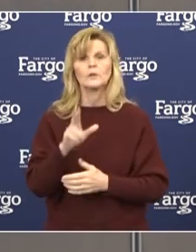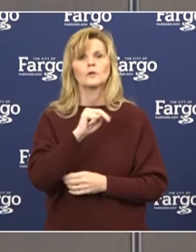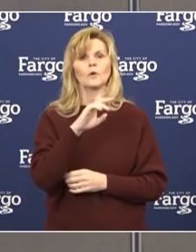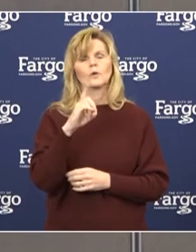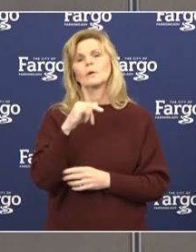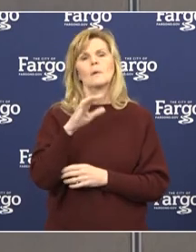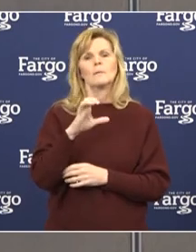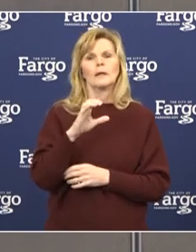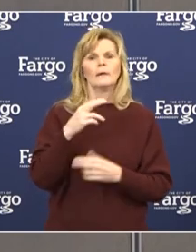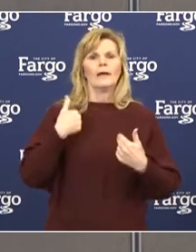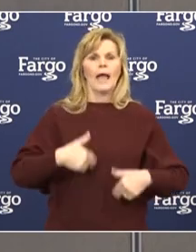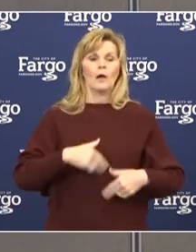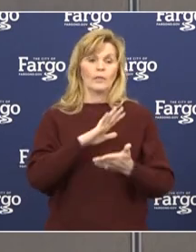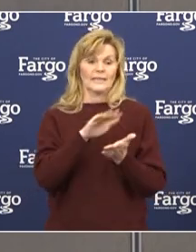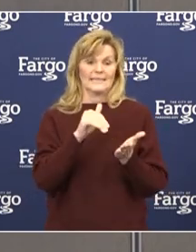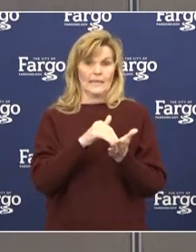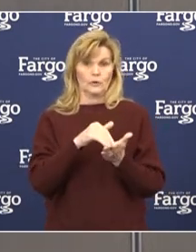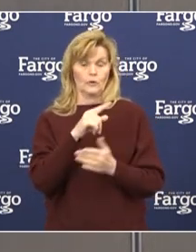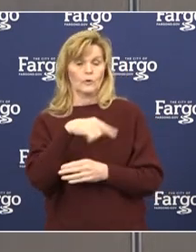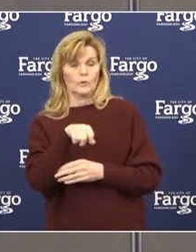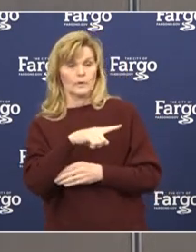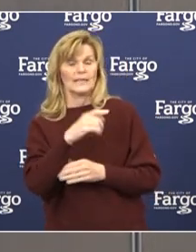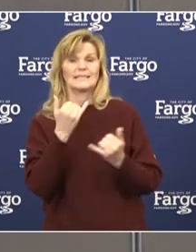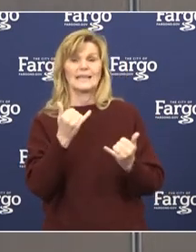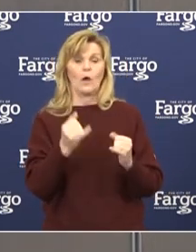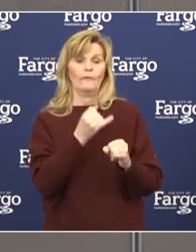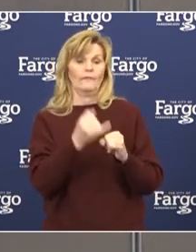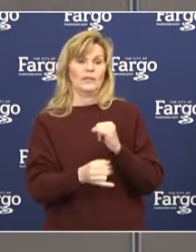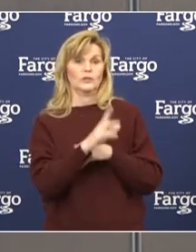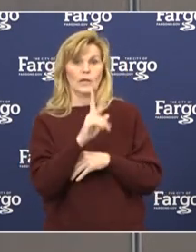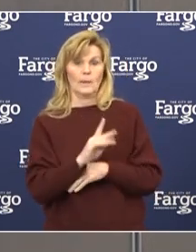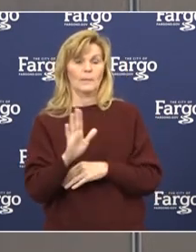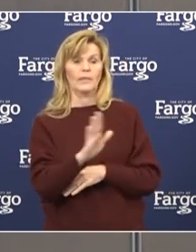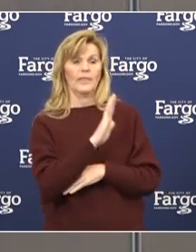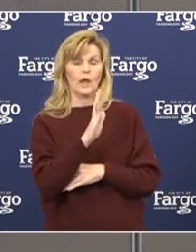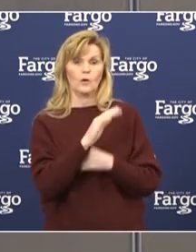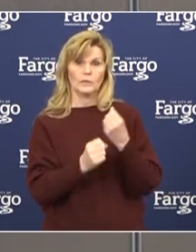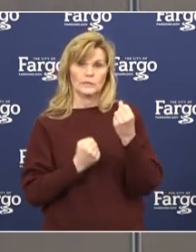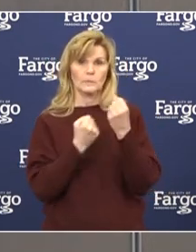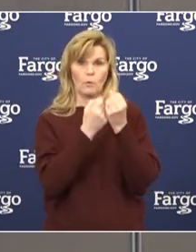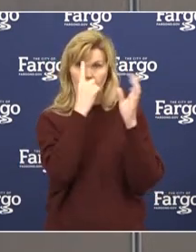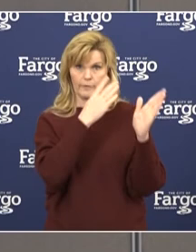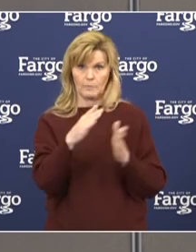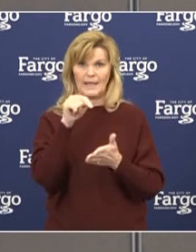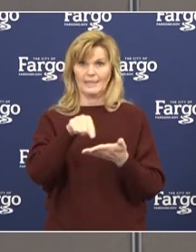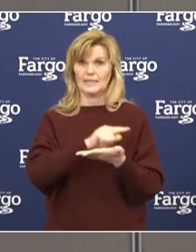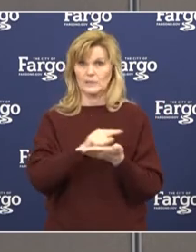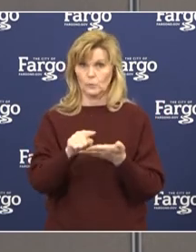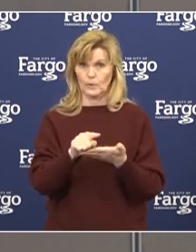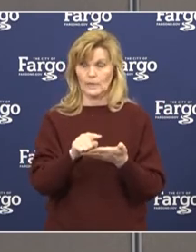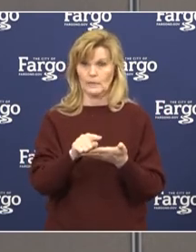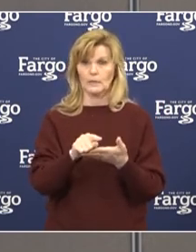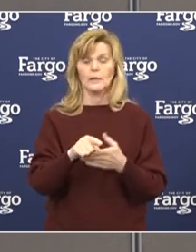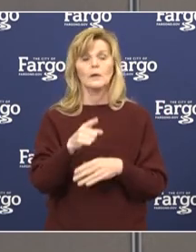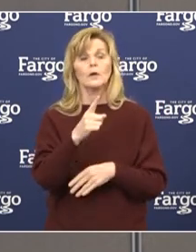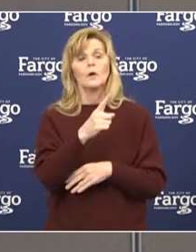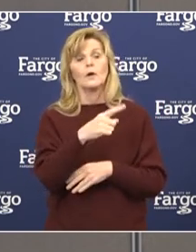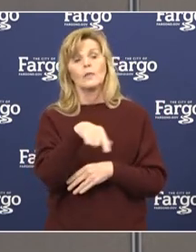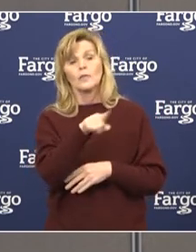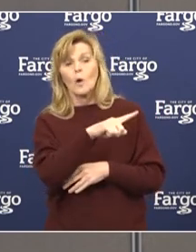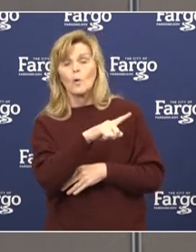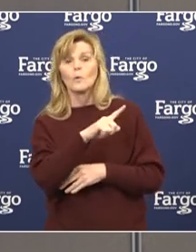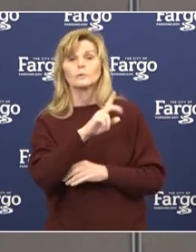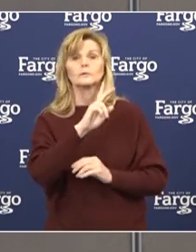Operations Center is finalizing their supportive plan this week for those individuals